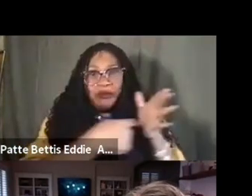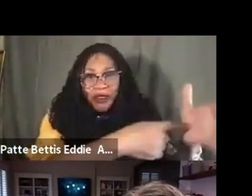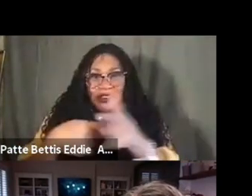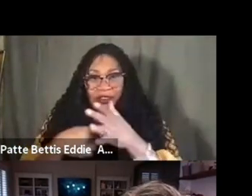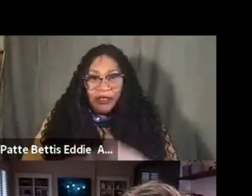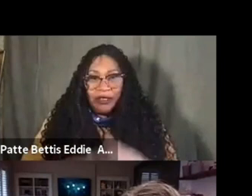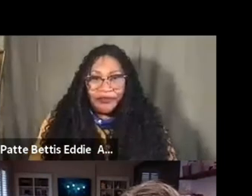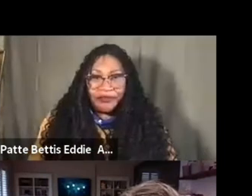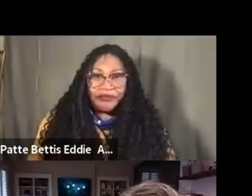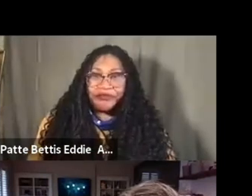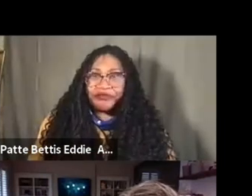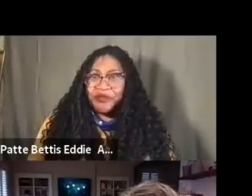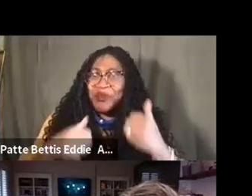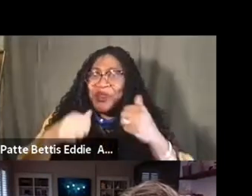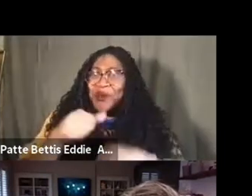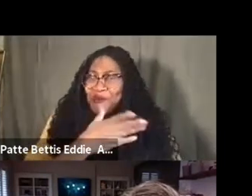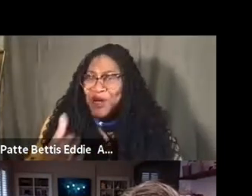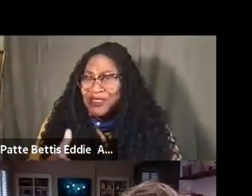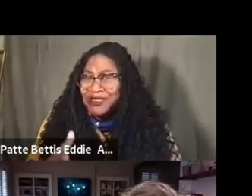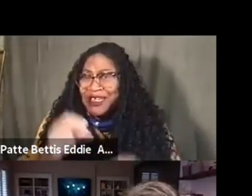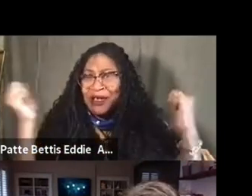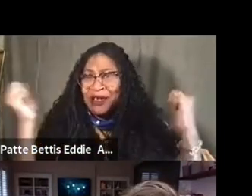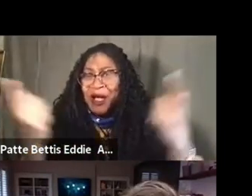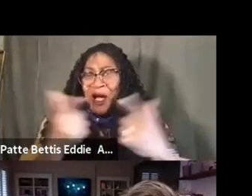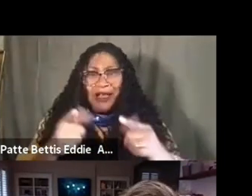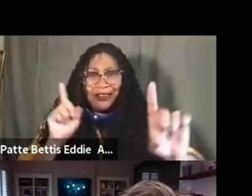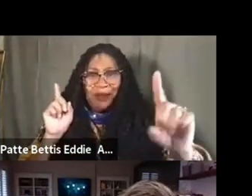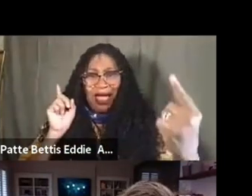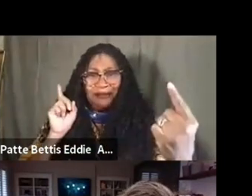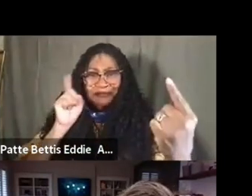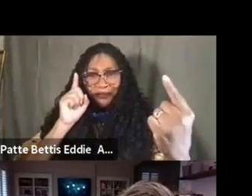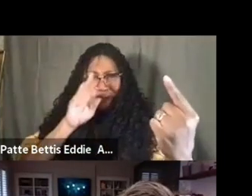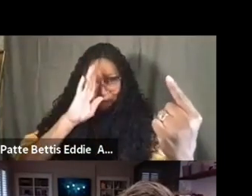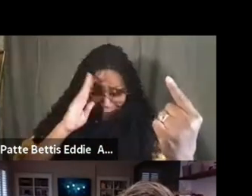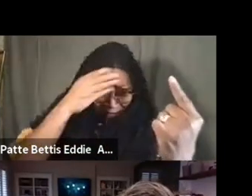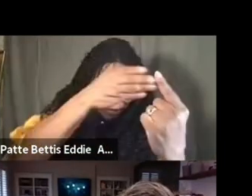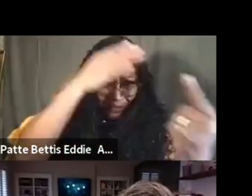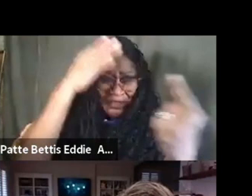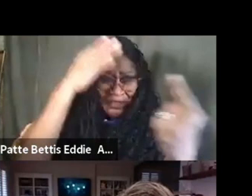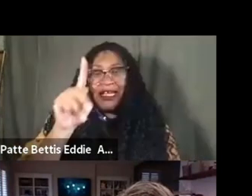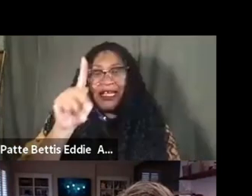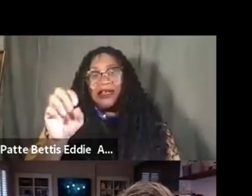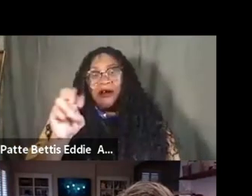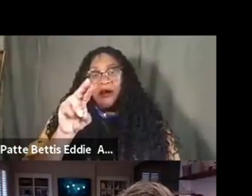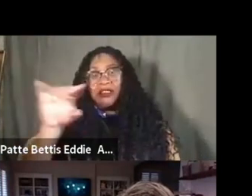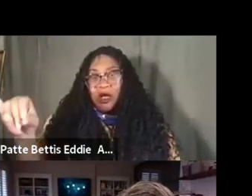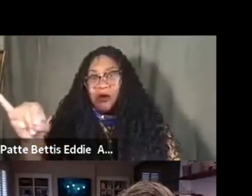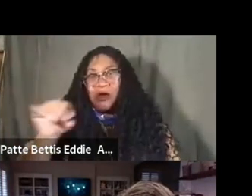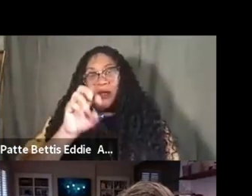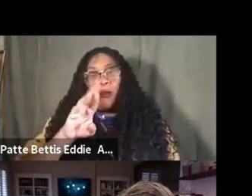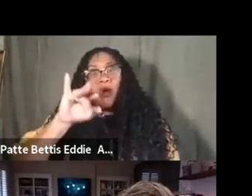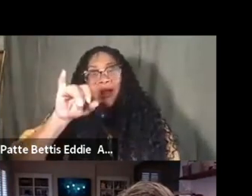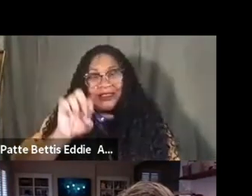mostly everybody touched on, on my sort of go-to's, um, Tony Morrison and Christina Sharp definitely